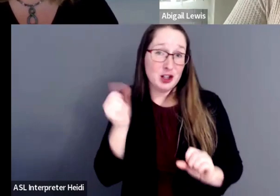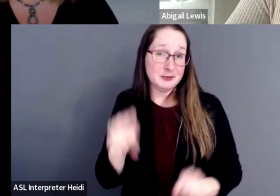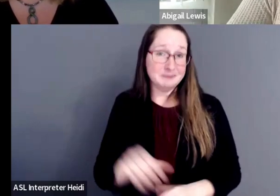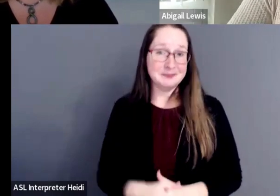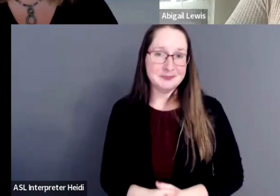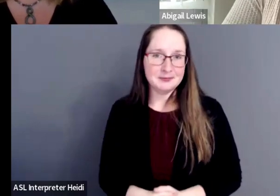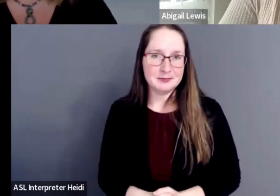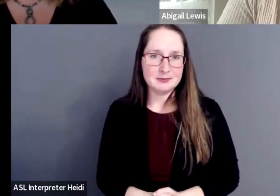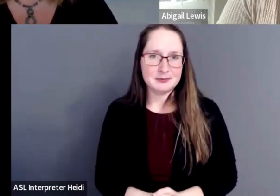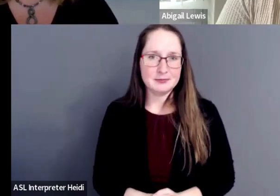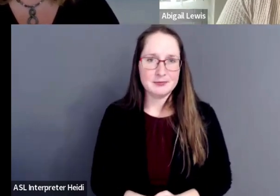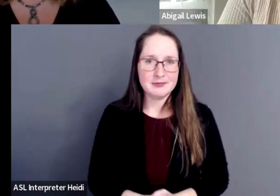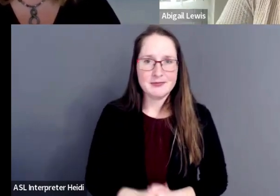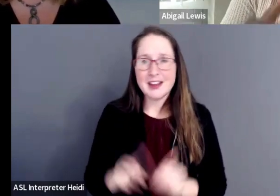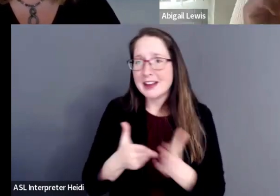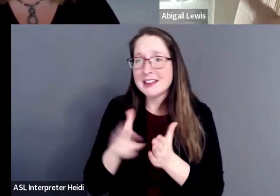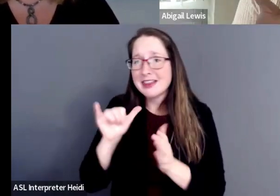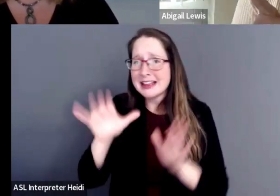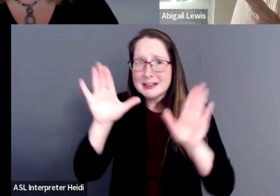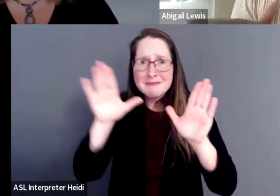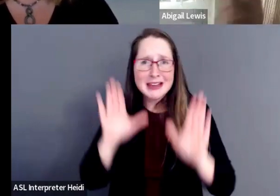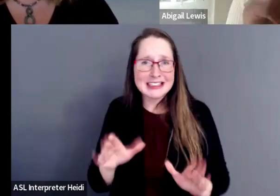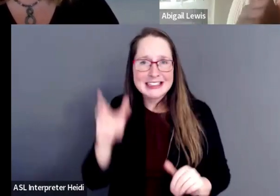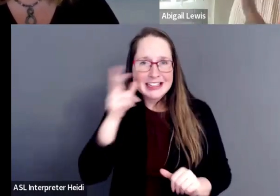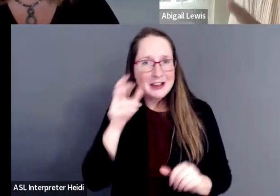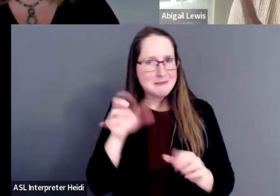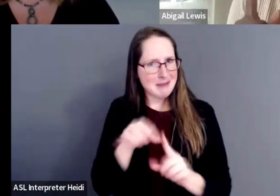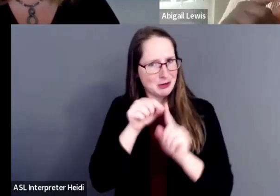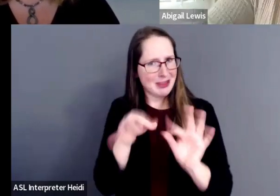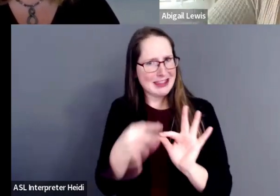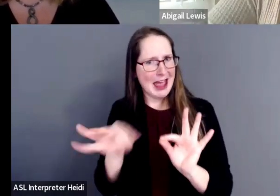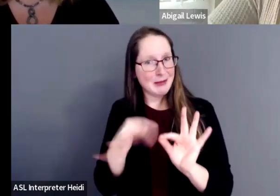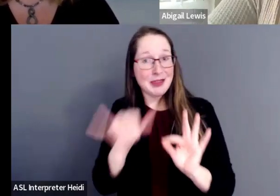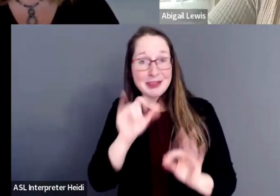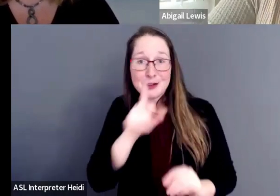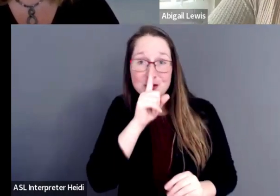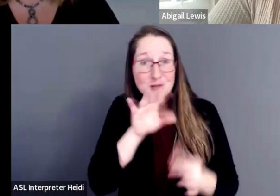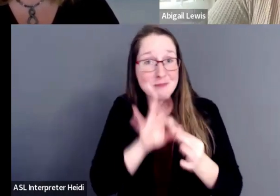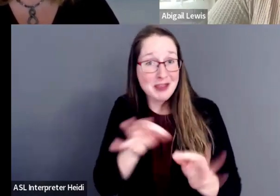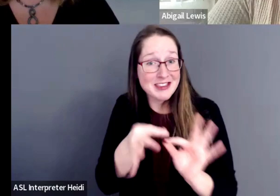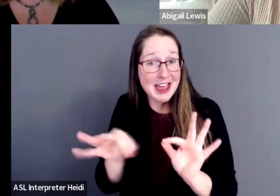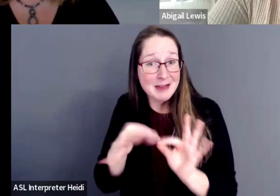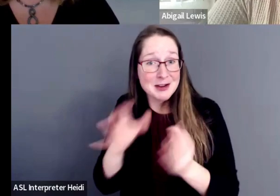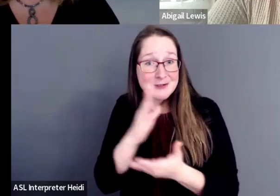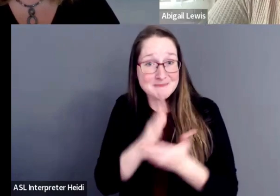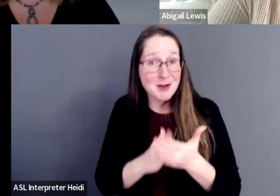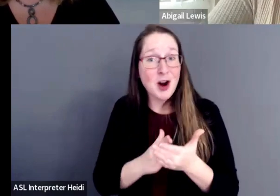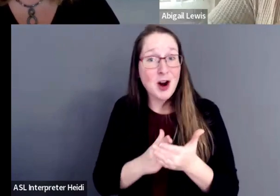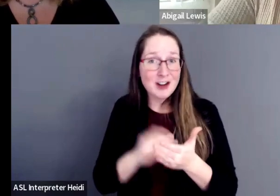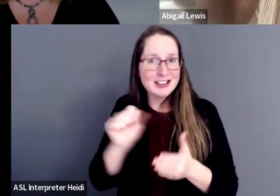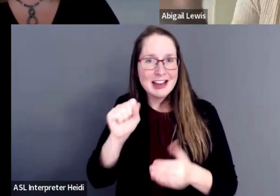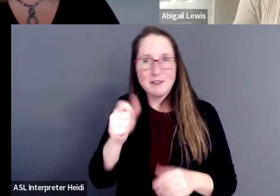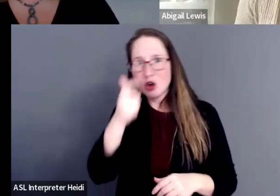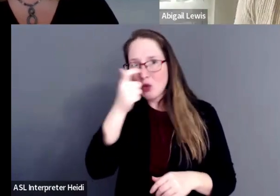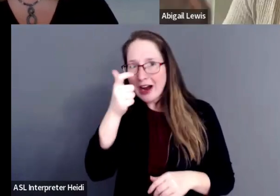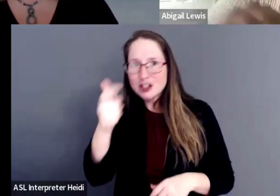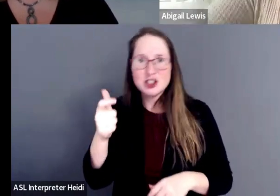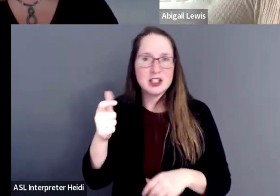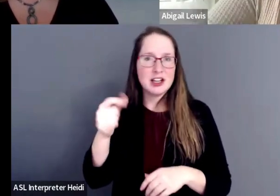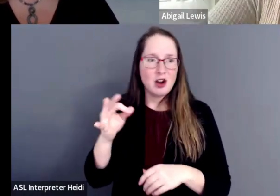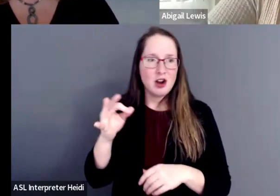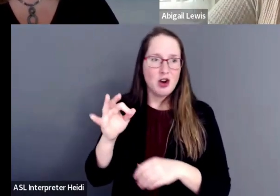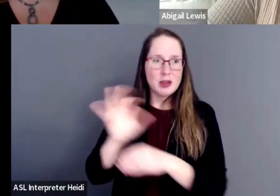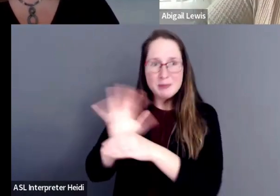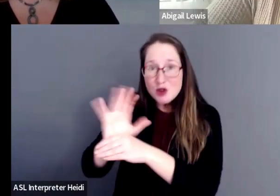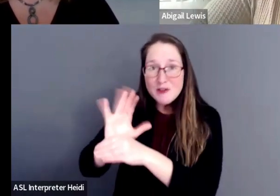Honestly, that's amazing to hear, especially about the captioning. That's true about the captioning part when watching television or movies or